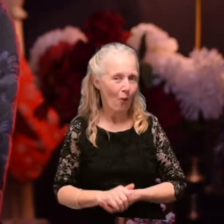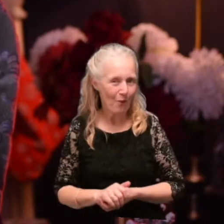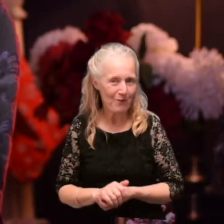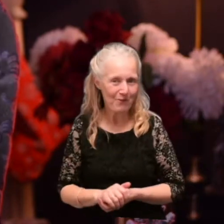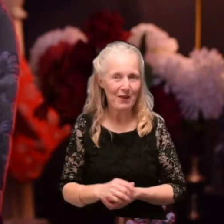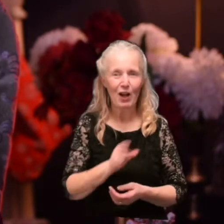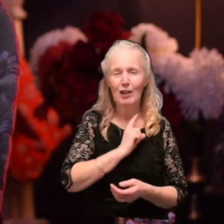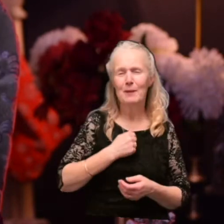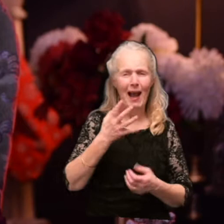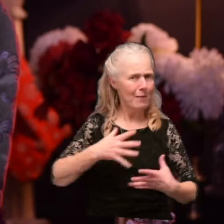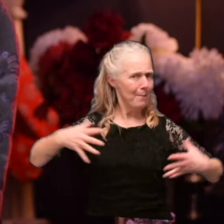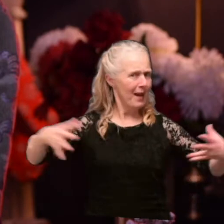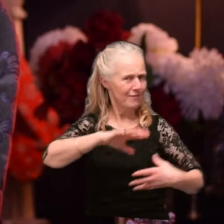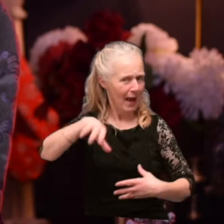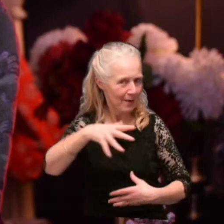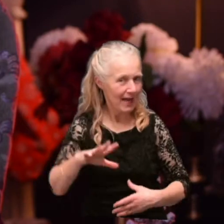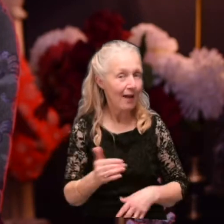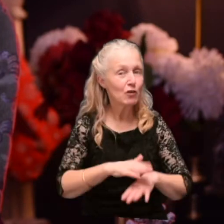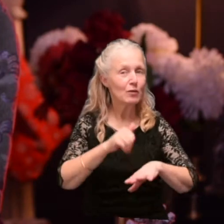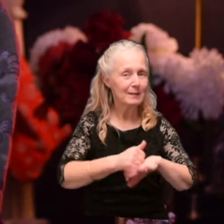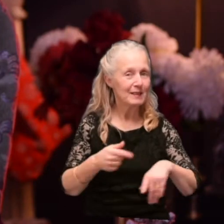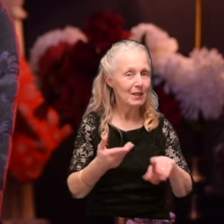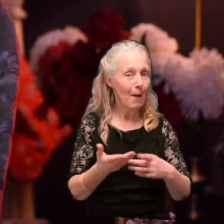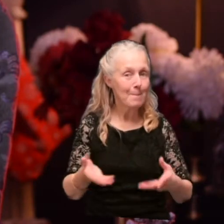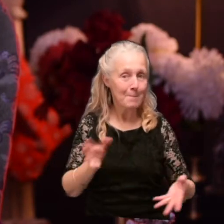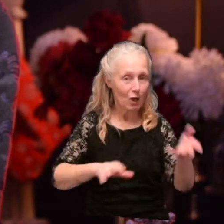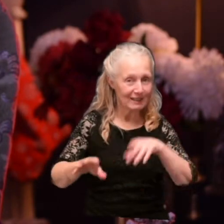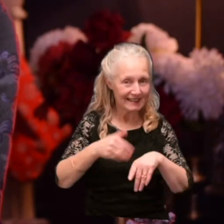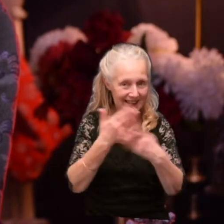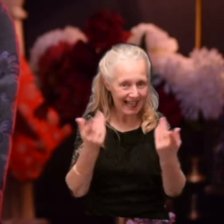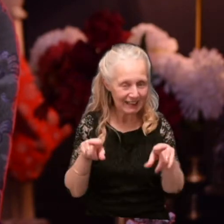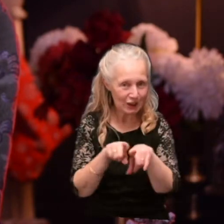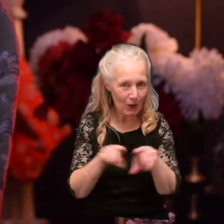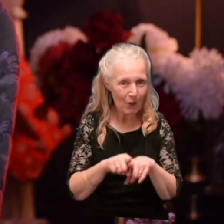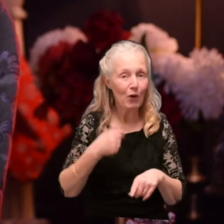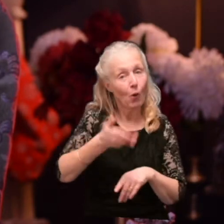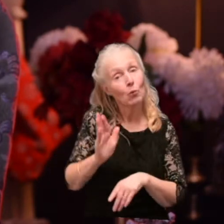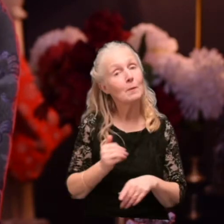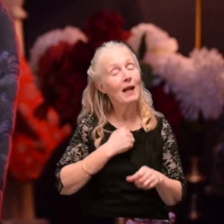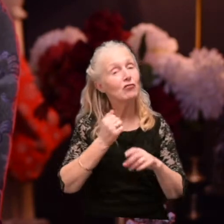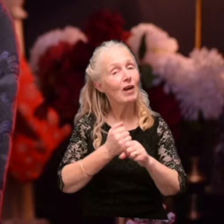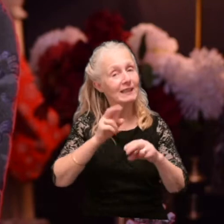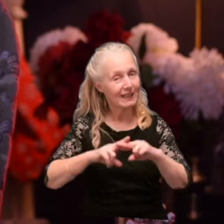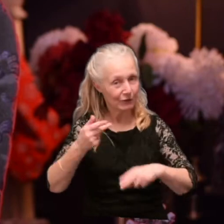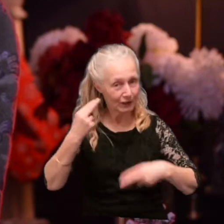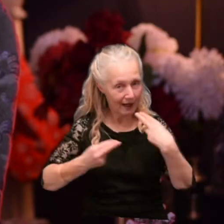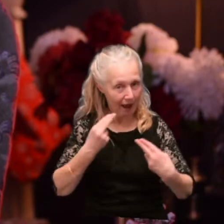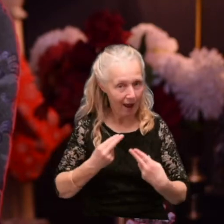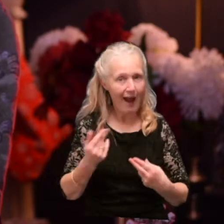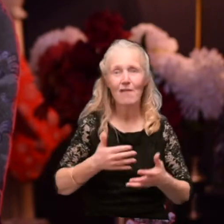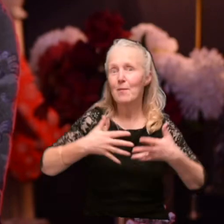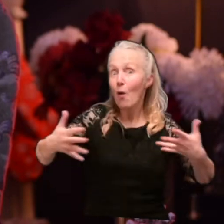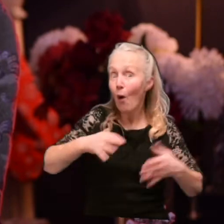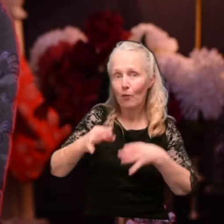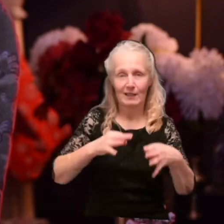Because I have a big family we have Christmas on Boxing Day too and we go to my grandad's to have dinner. We get more presents and